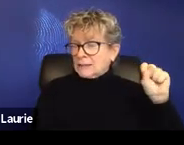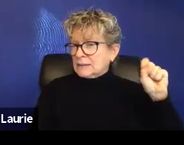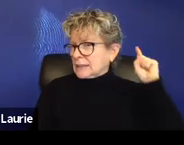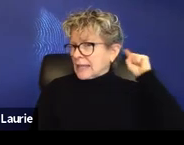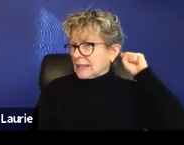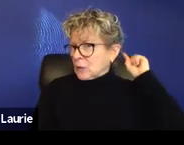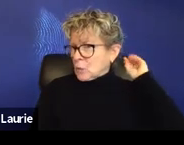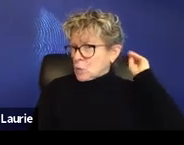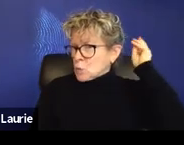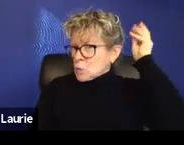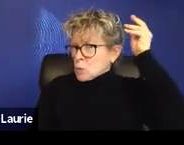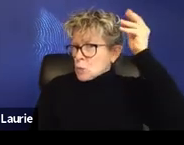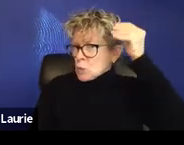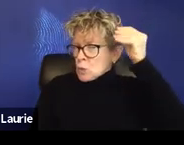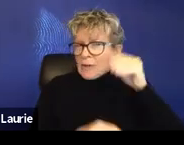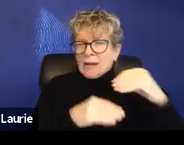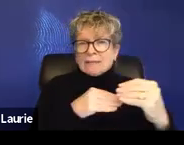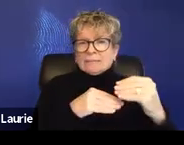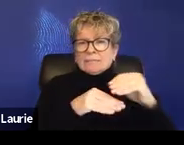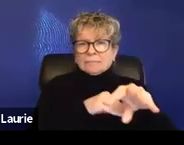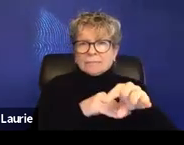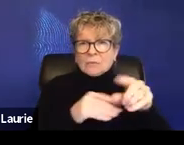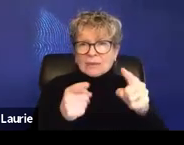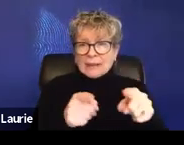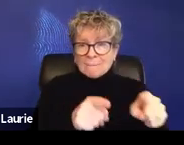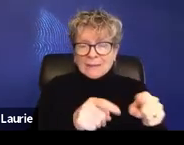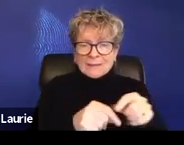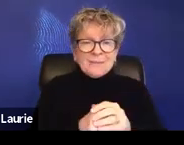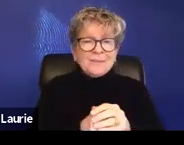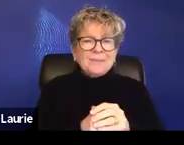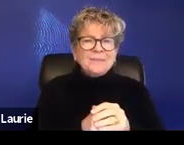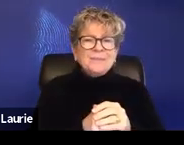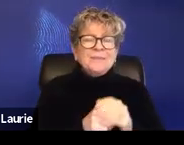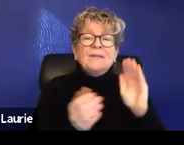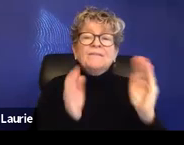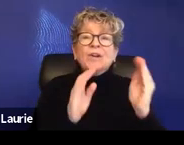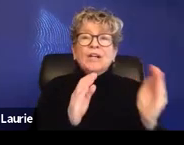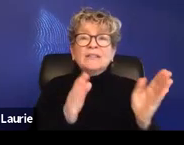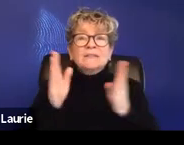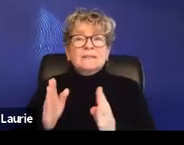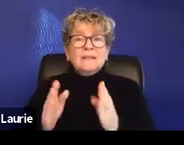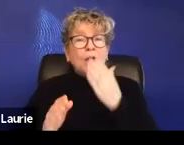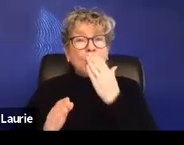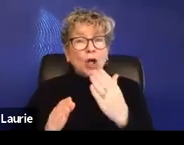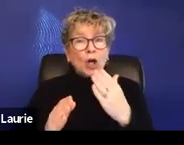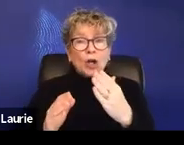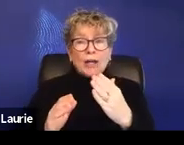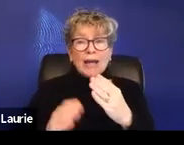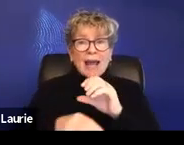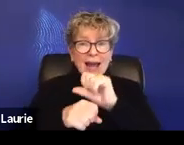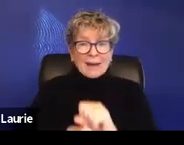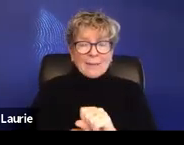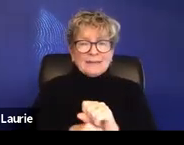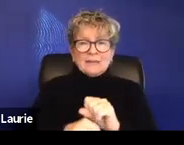client's priorities are. Um, some good habits to think about when you're rethinking of the holistic approach is,